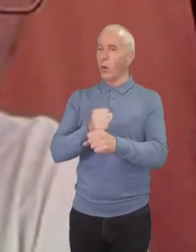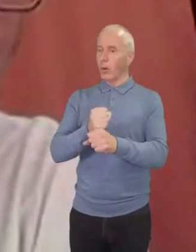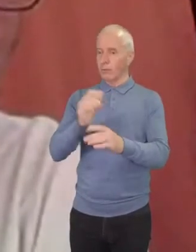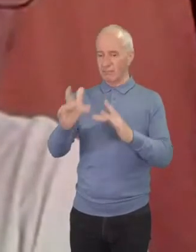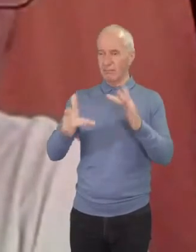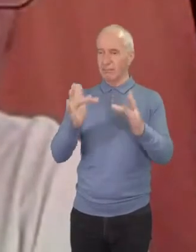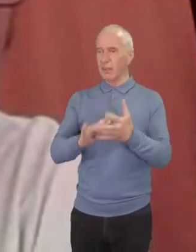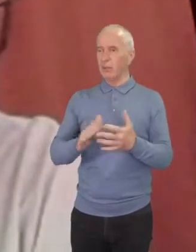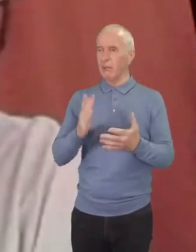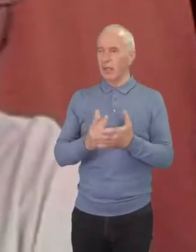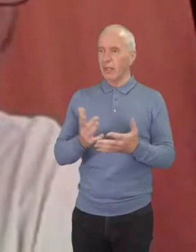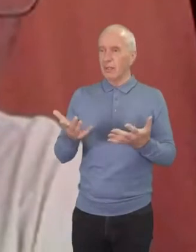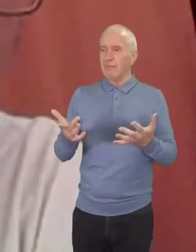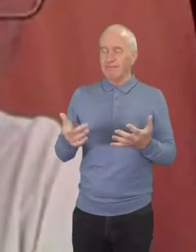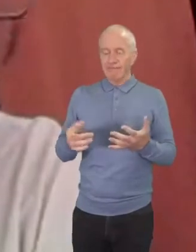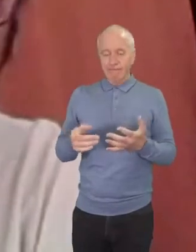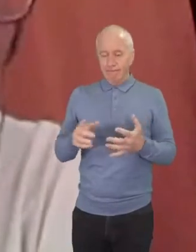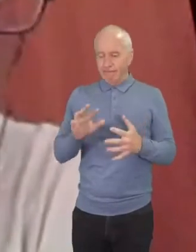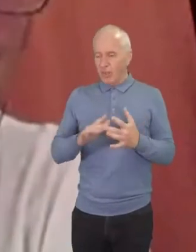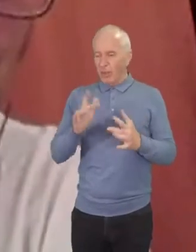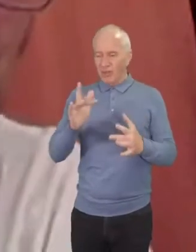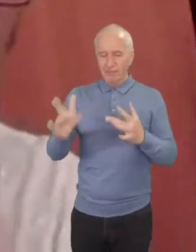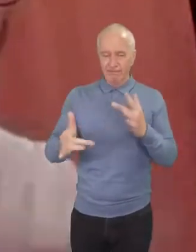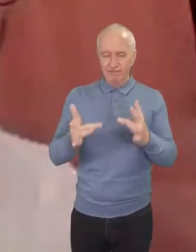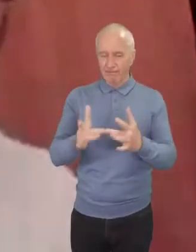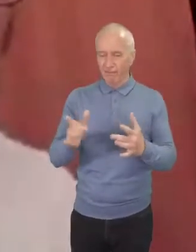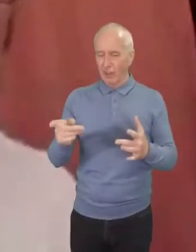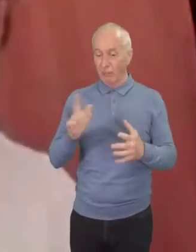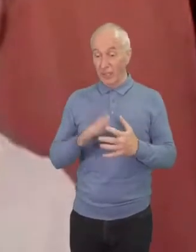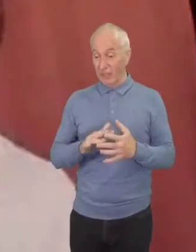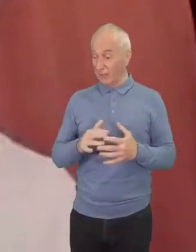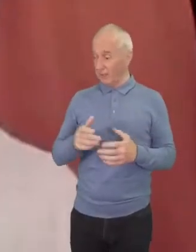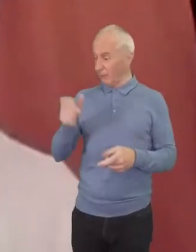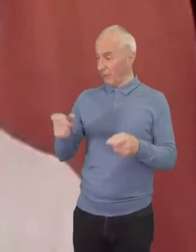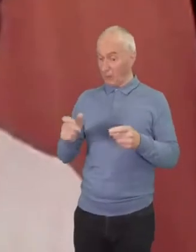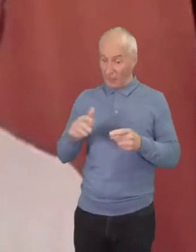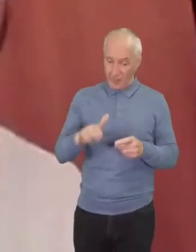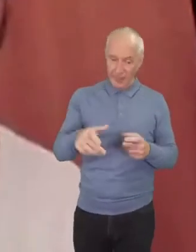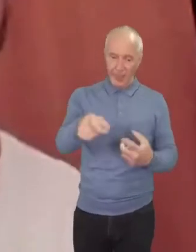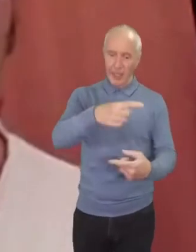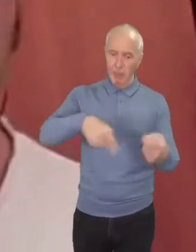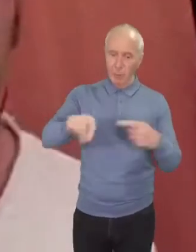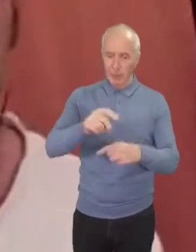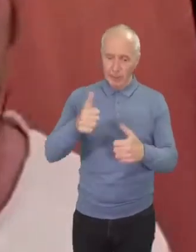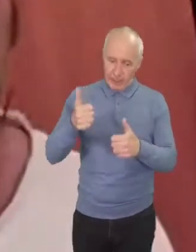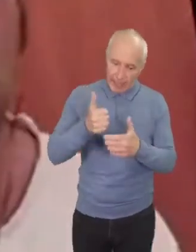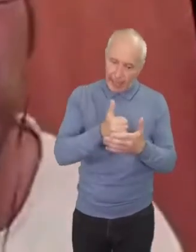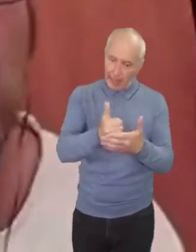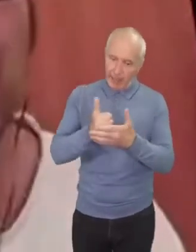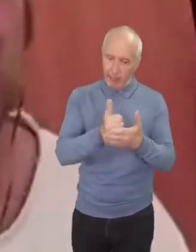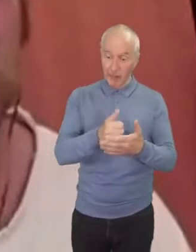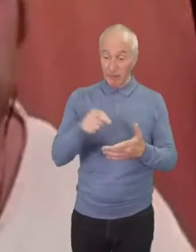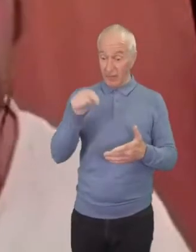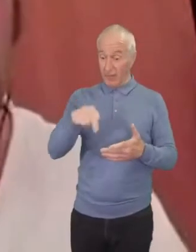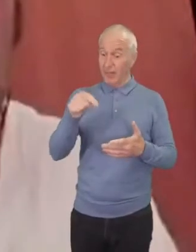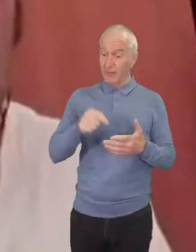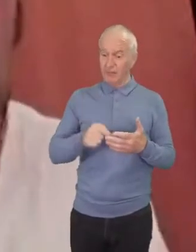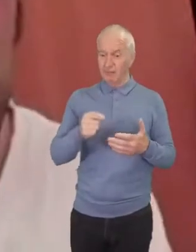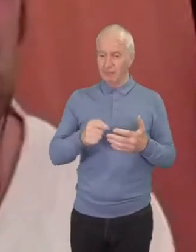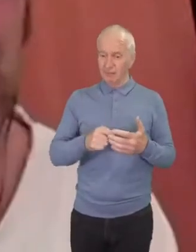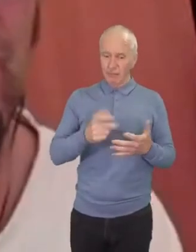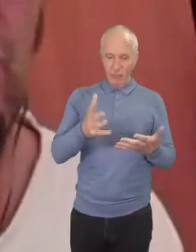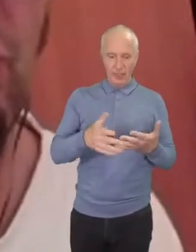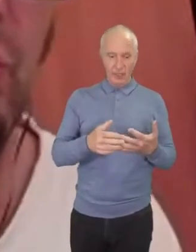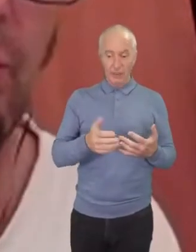don't spend a lot of time on the internet they're you know in their community and and and helping each other recover but on the wall um